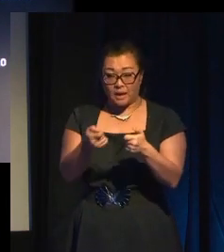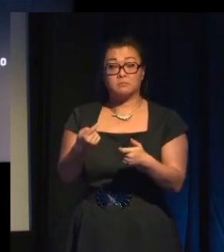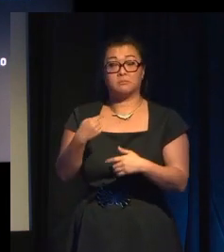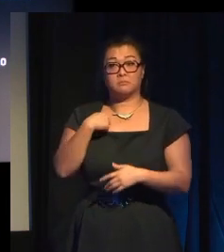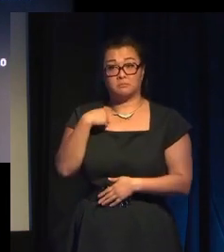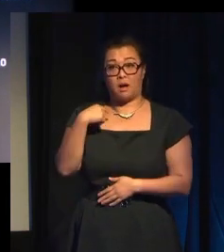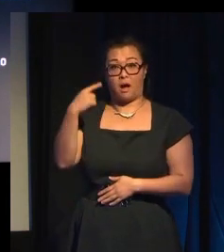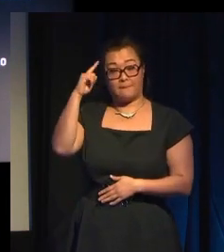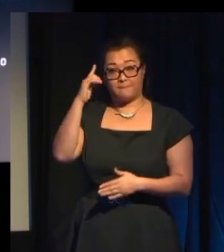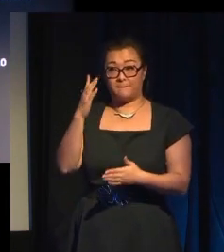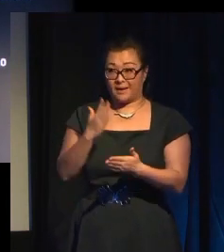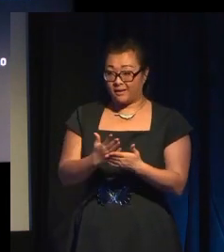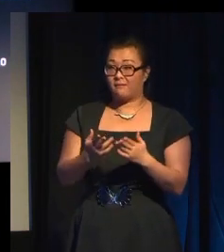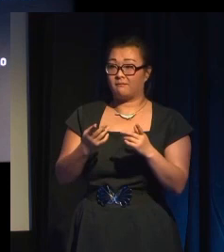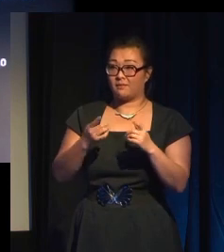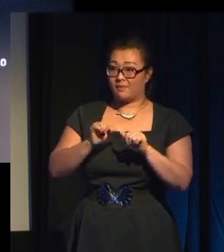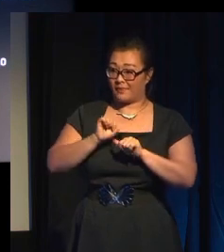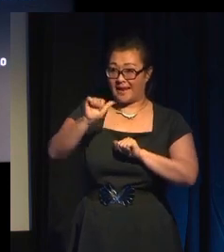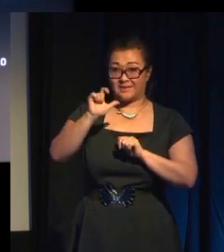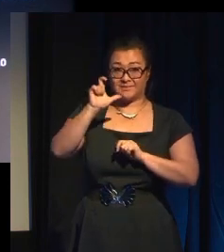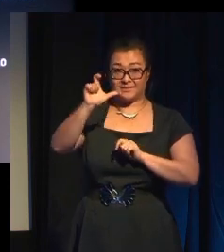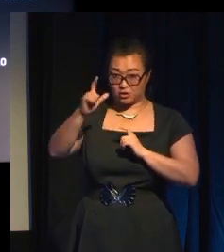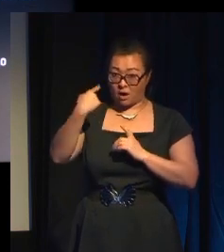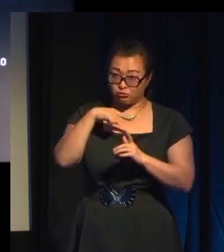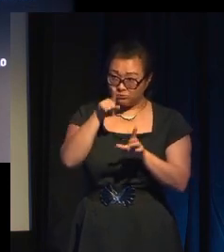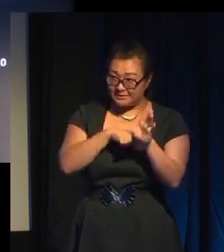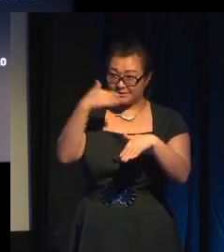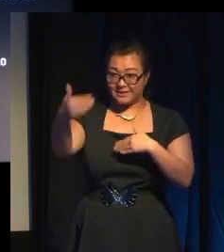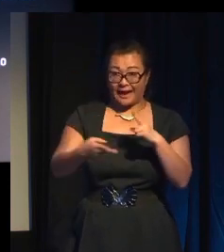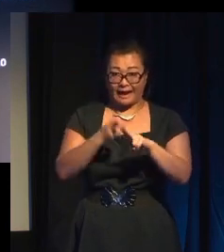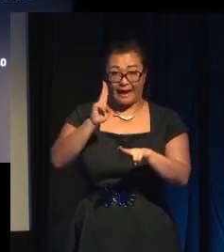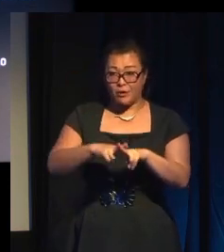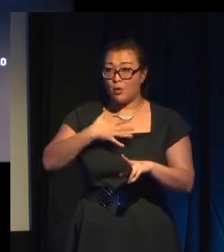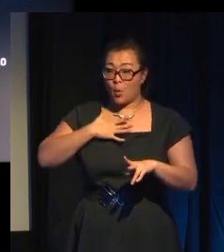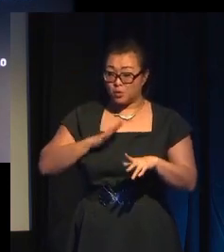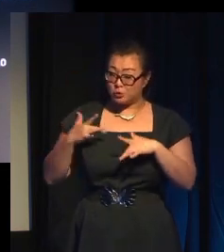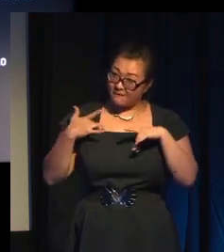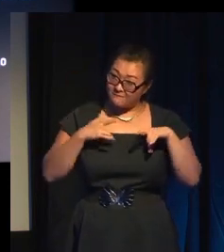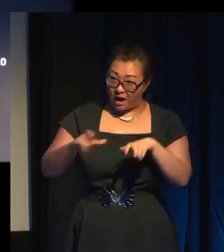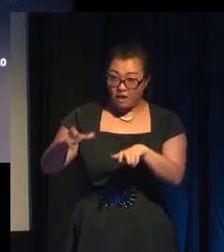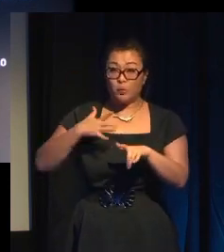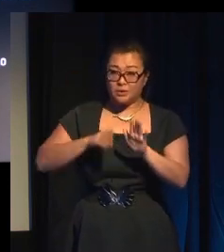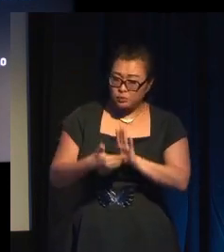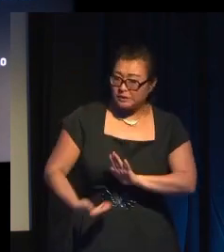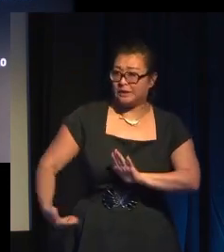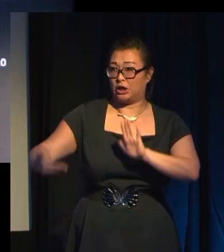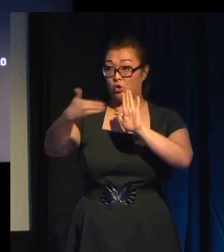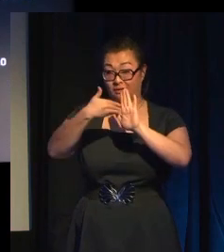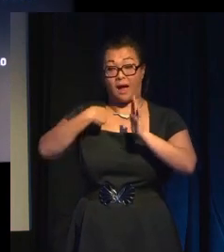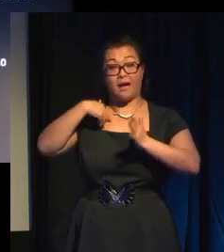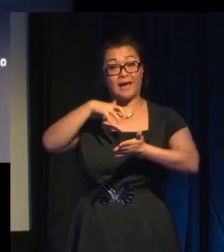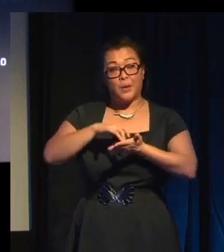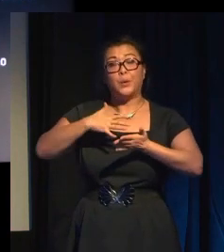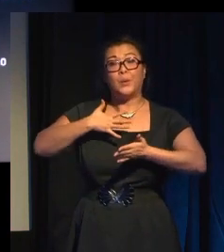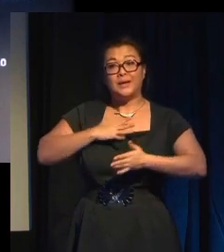the next century on this planet, we need to increase that total dramatically. I have calculated the total we need at 21 billion